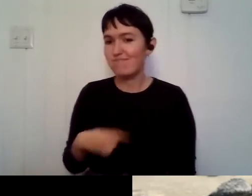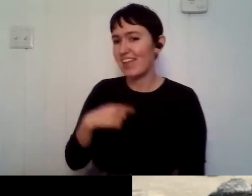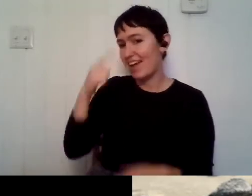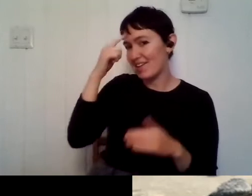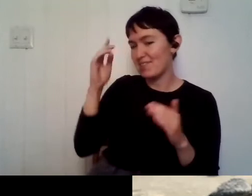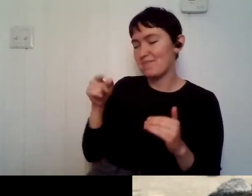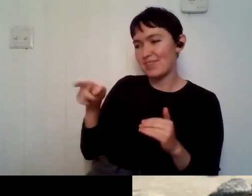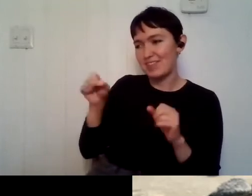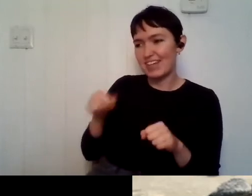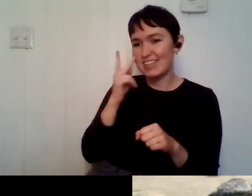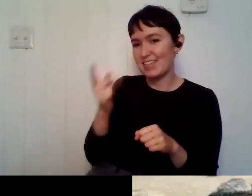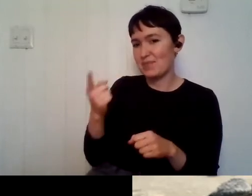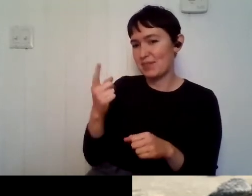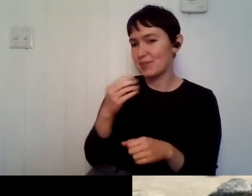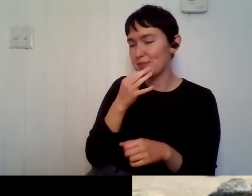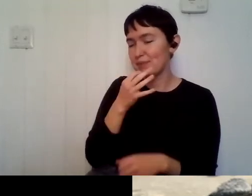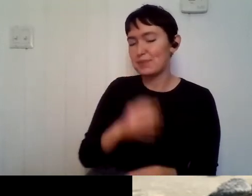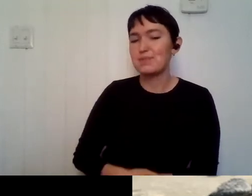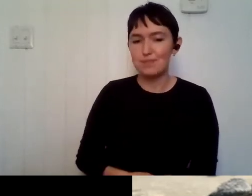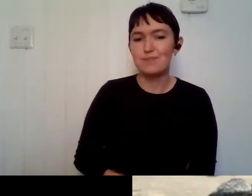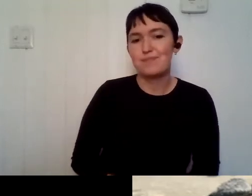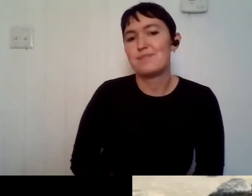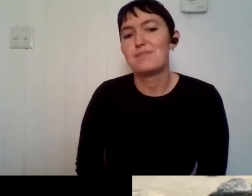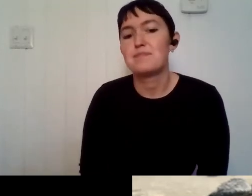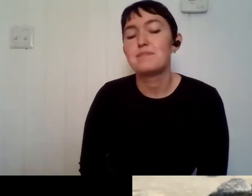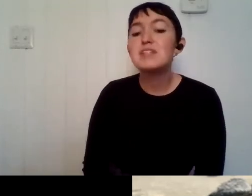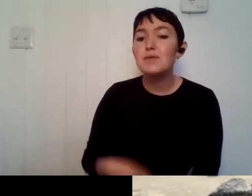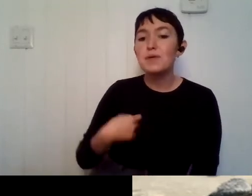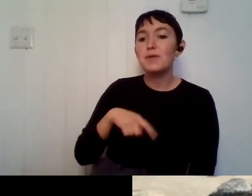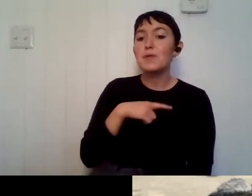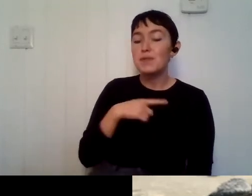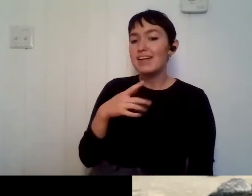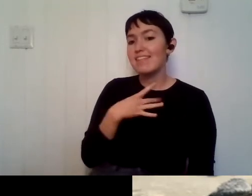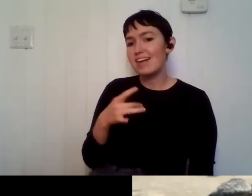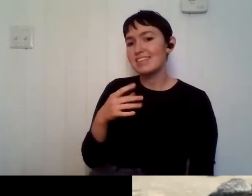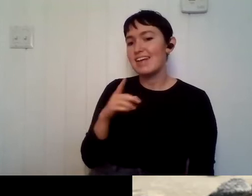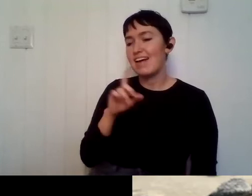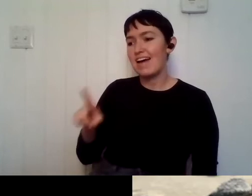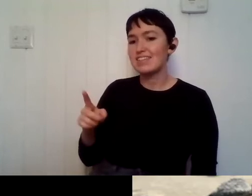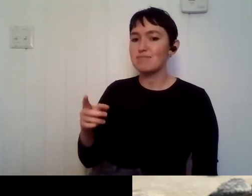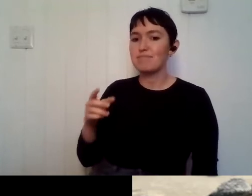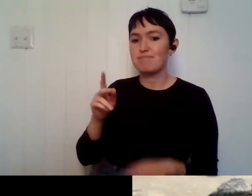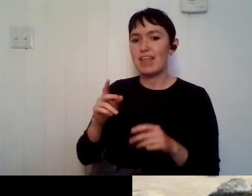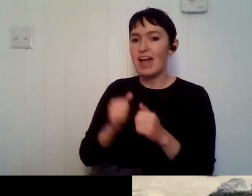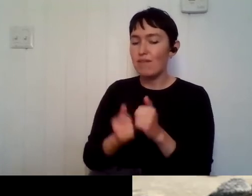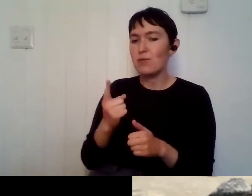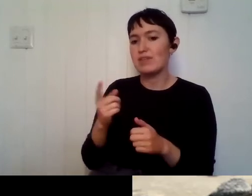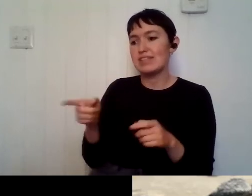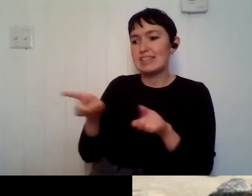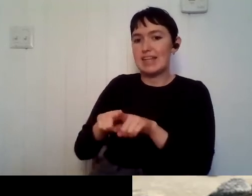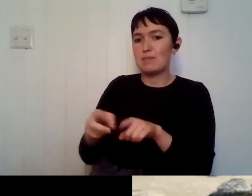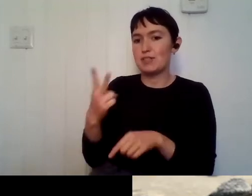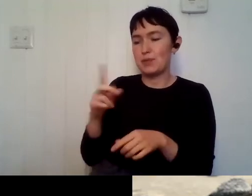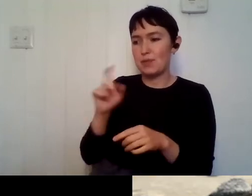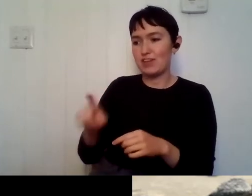bucket list confidently. Um, okay. So we like to ask everybody the same two questions at the end of each session. The first